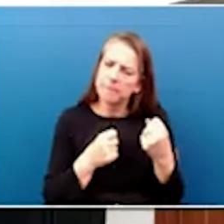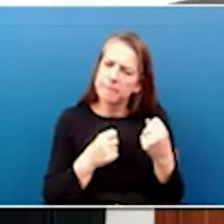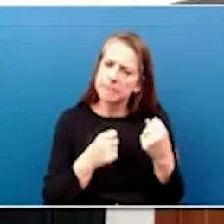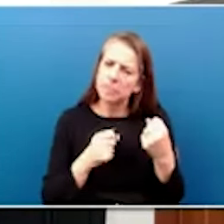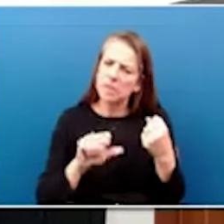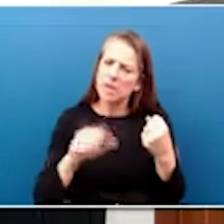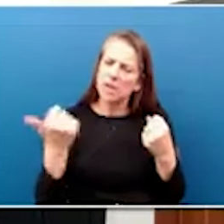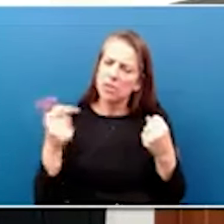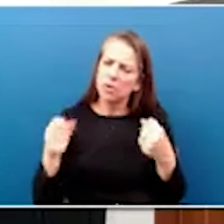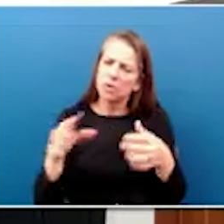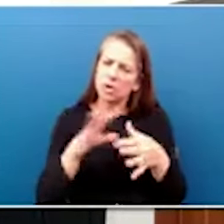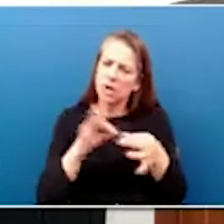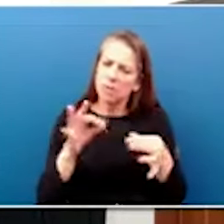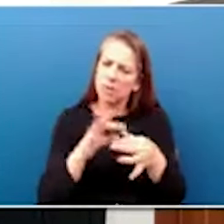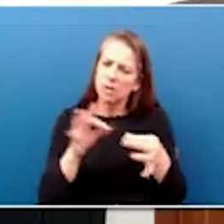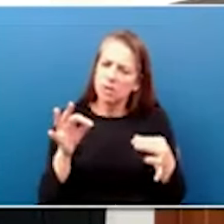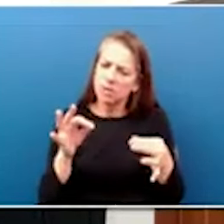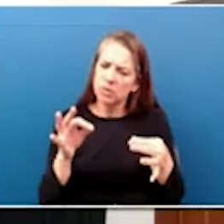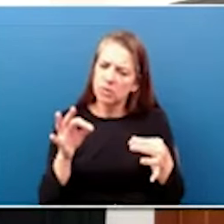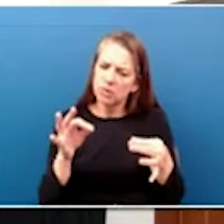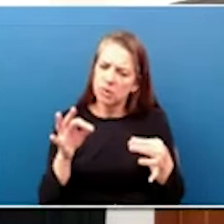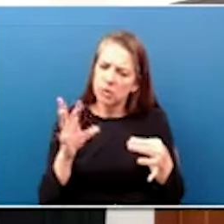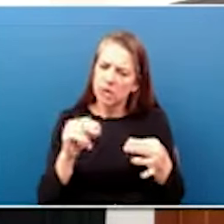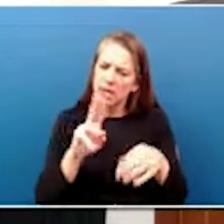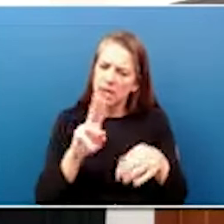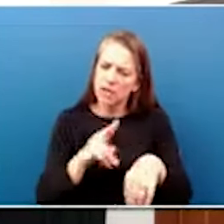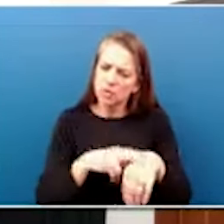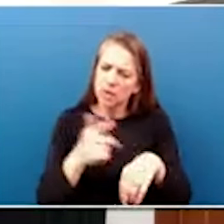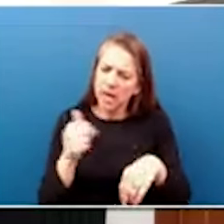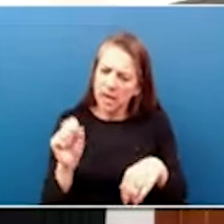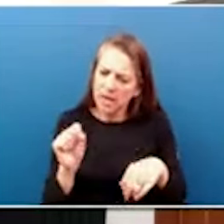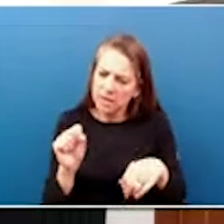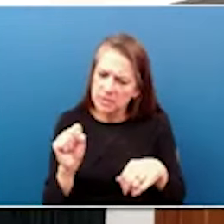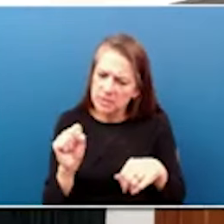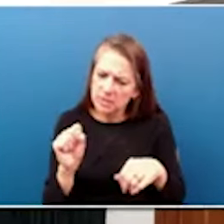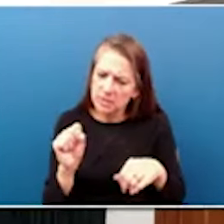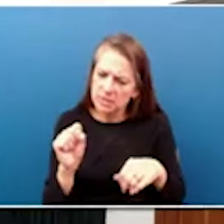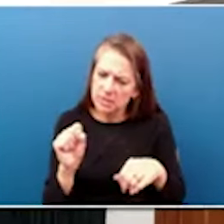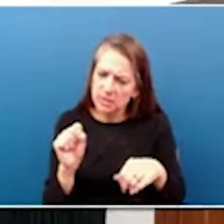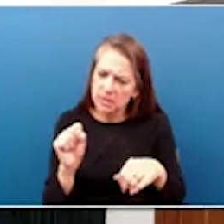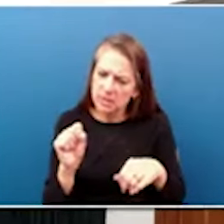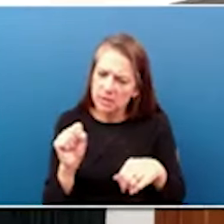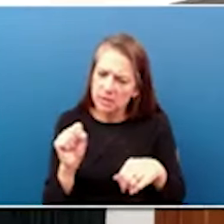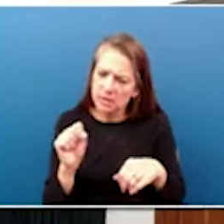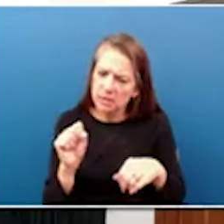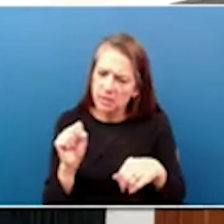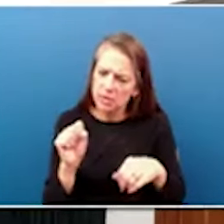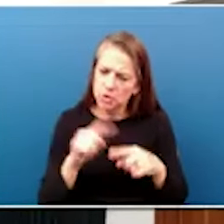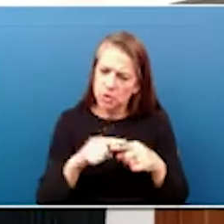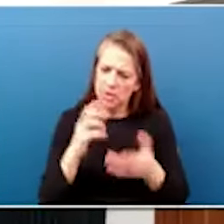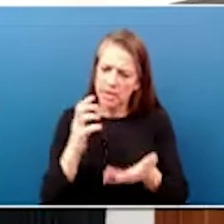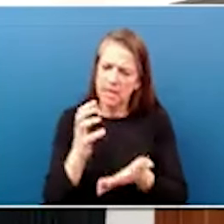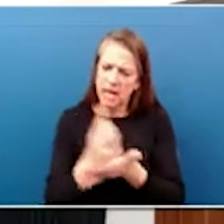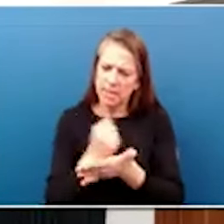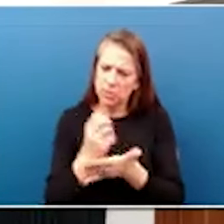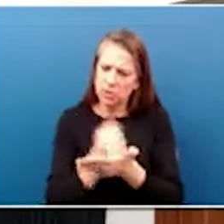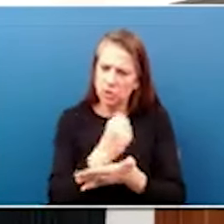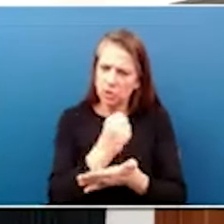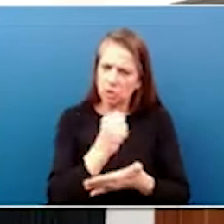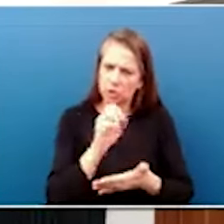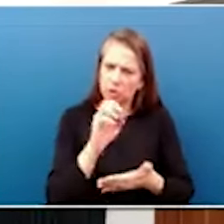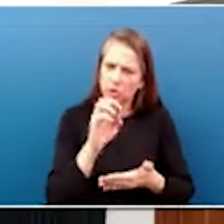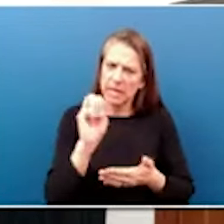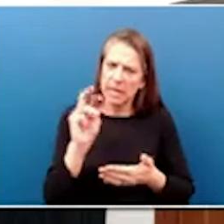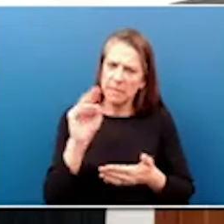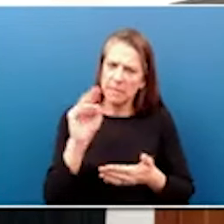require coal plants and new natural gas plants to, you know, capture emissions with critics